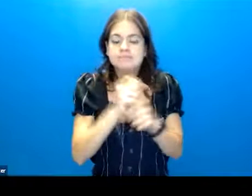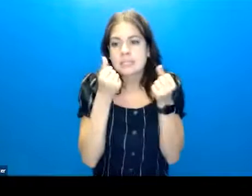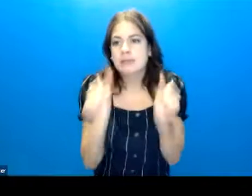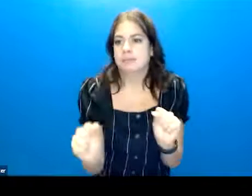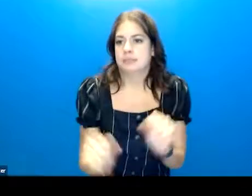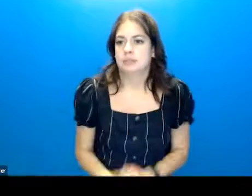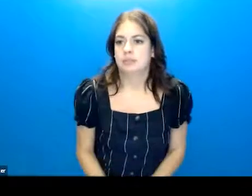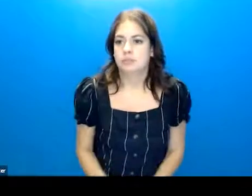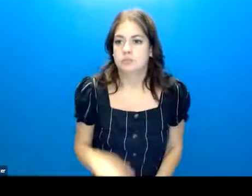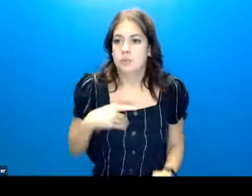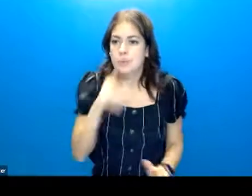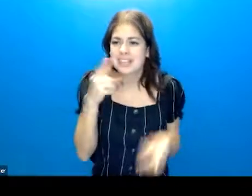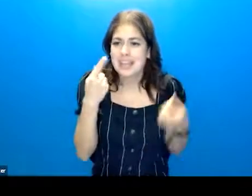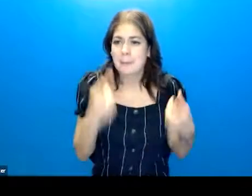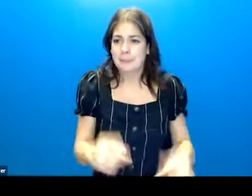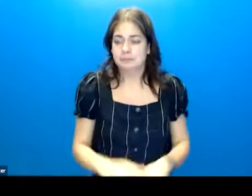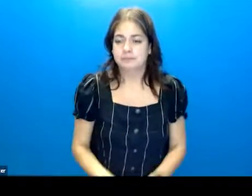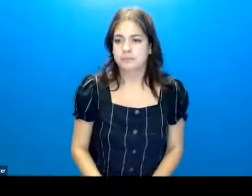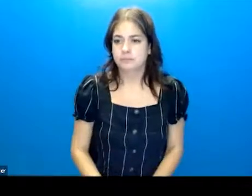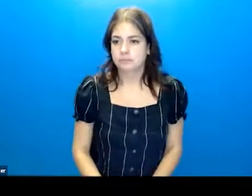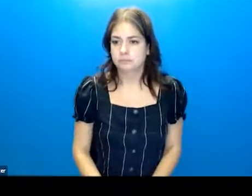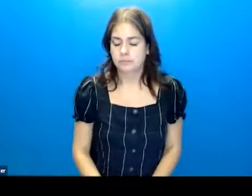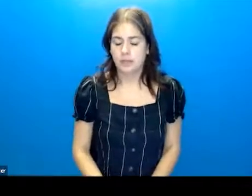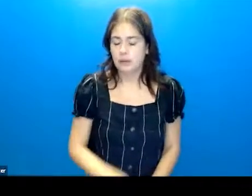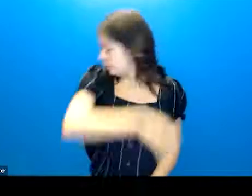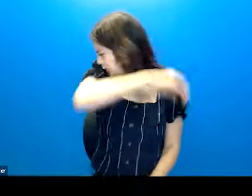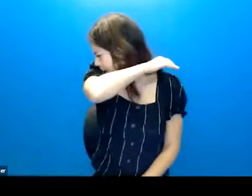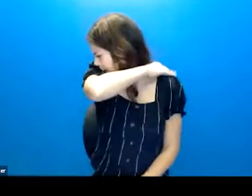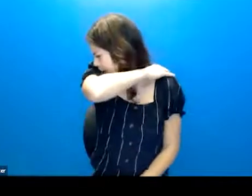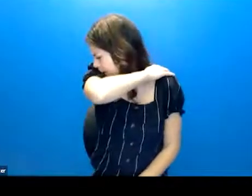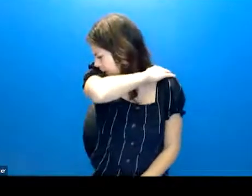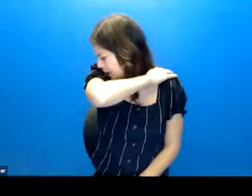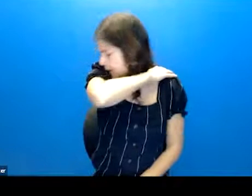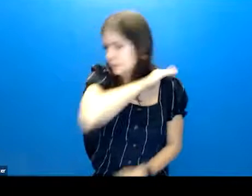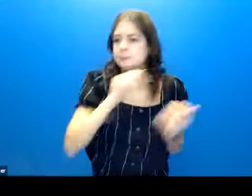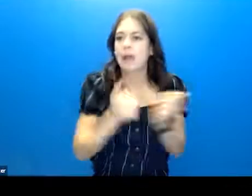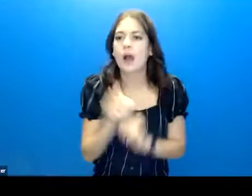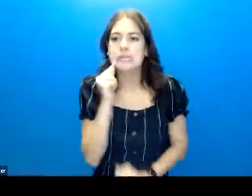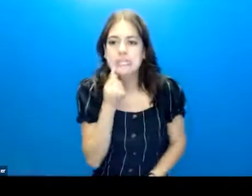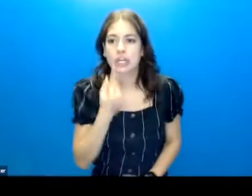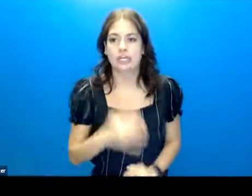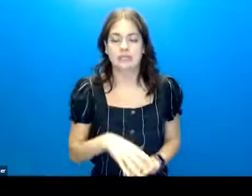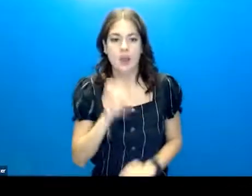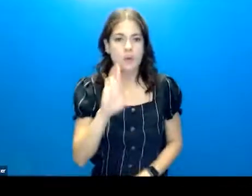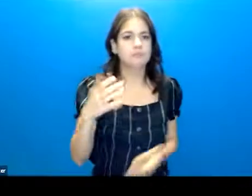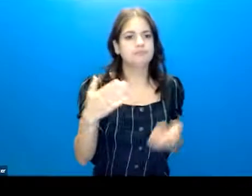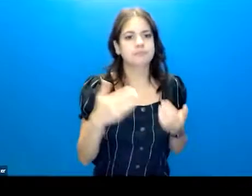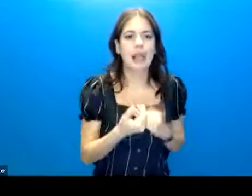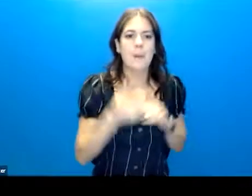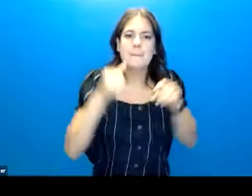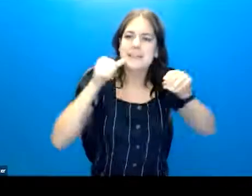what actually happened, how serious was it, or how